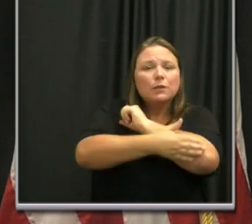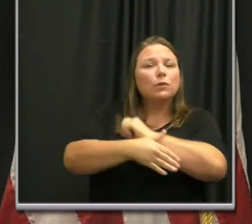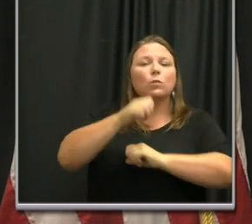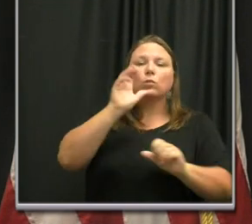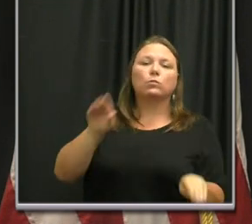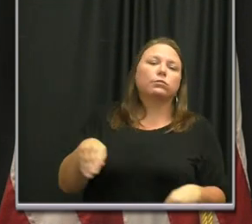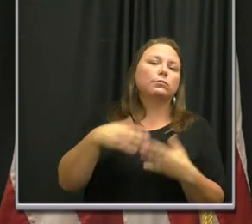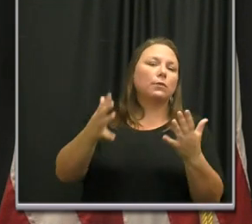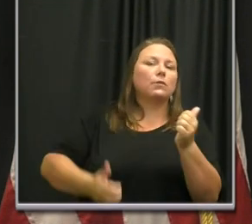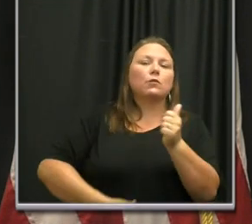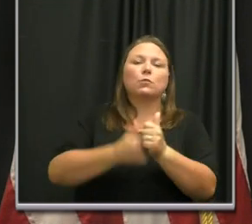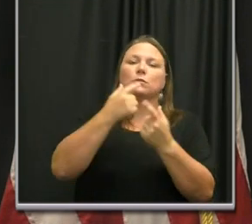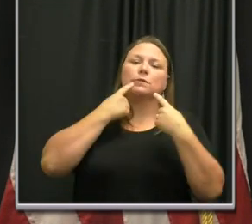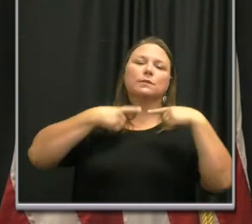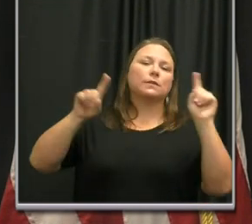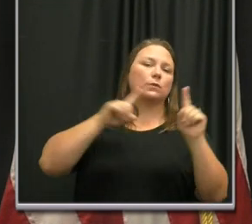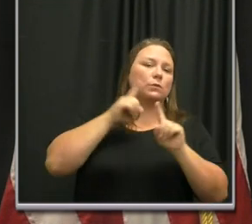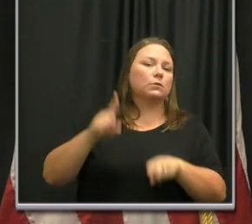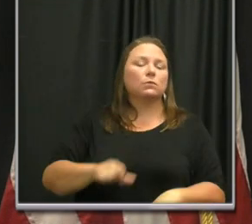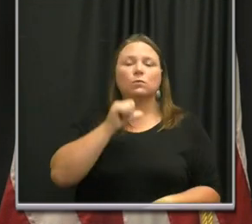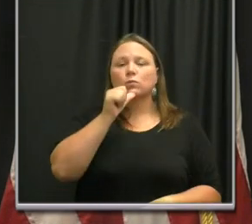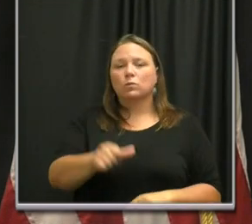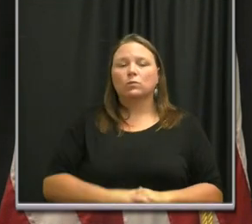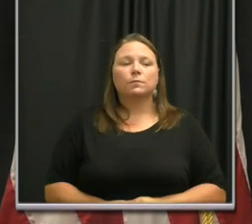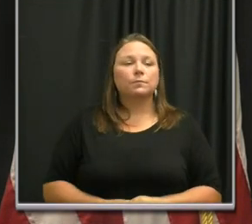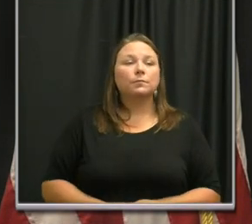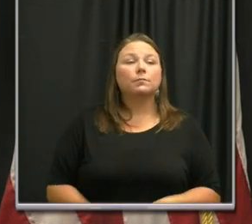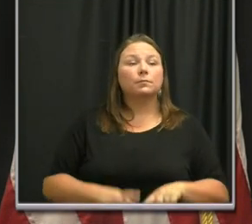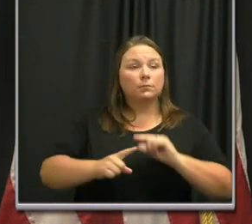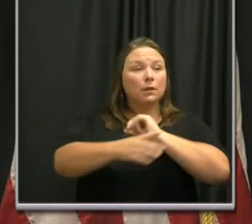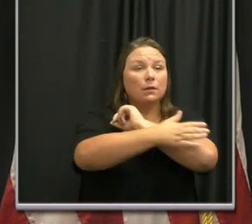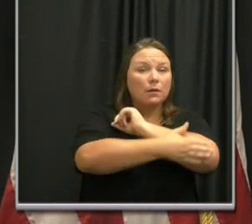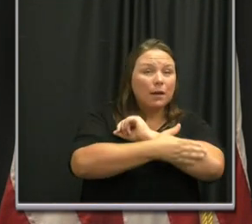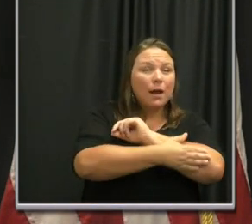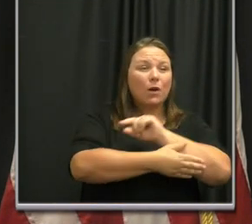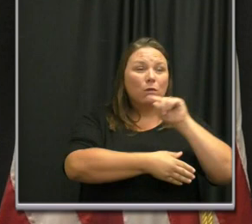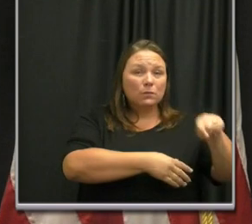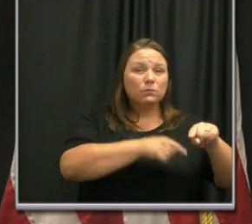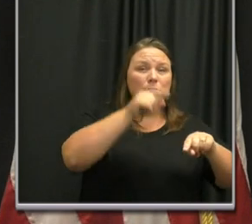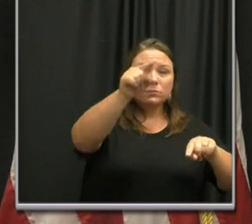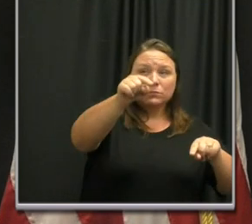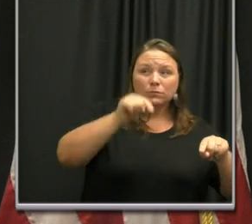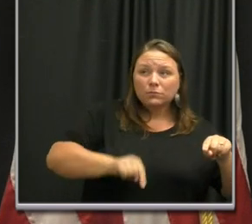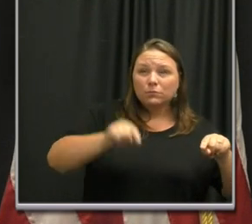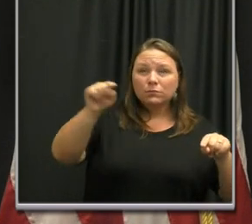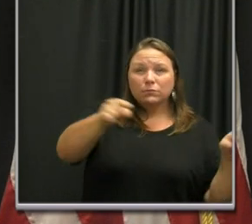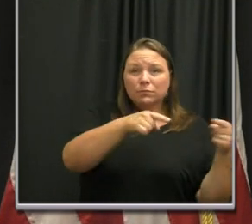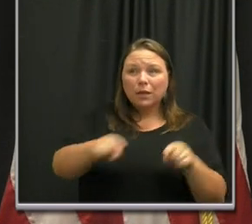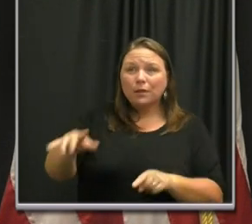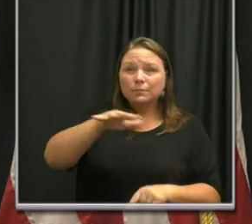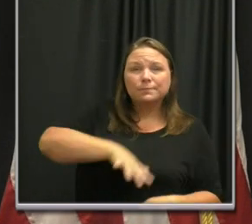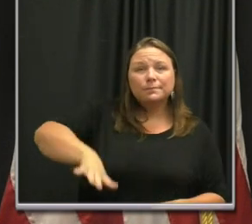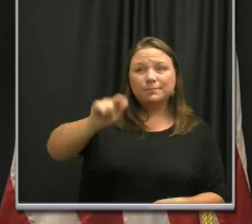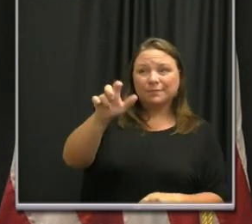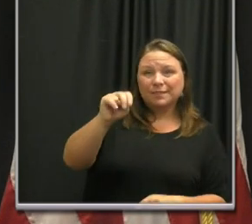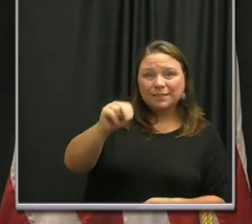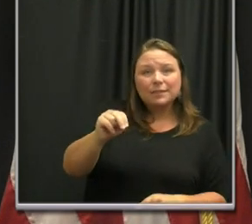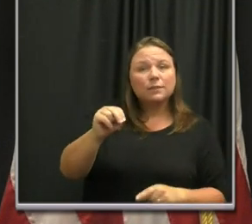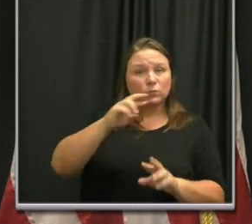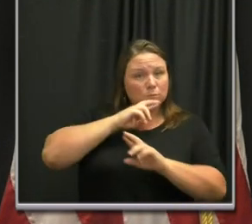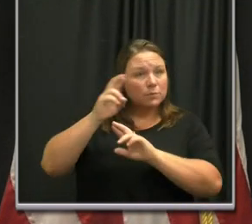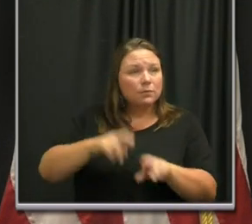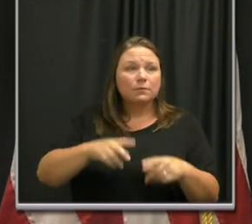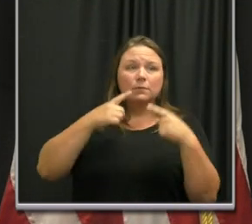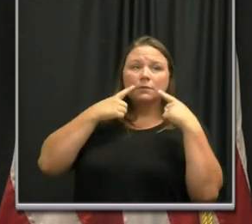to provide the most effective response. But counties, one by one, in Tennessee are responding